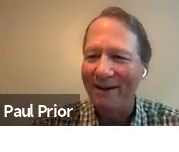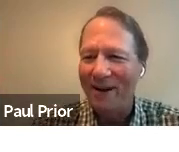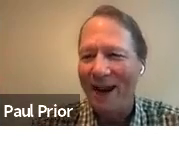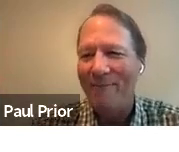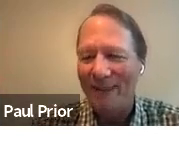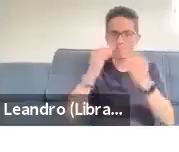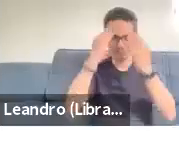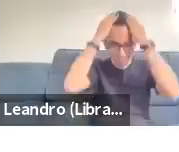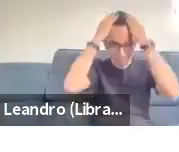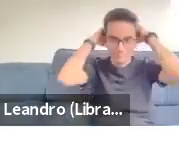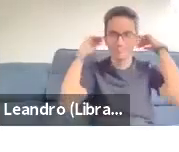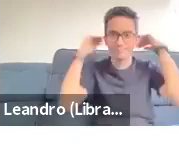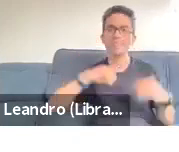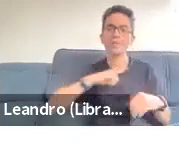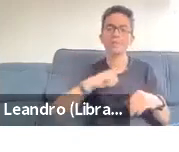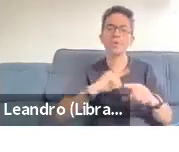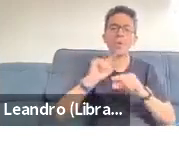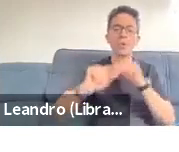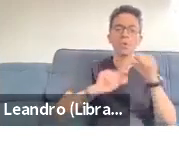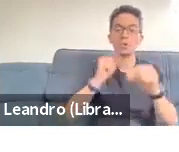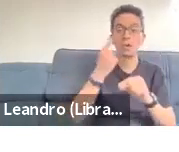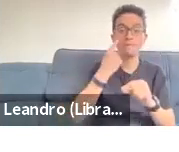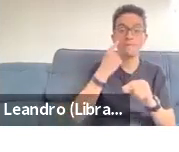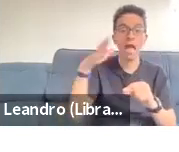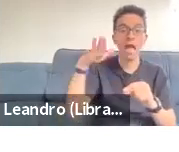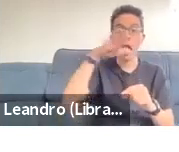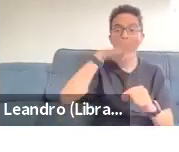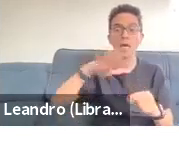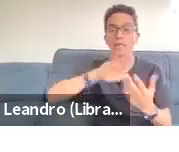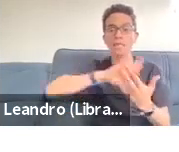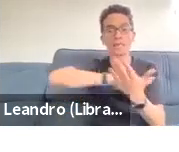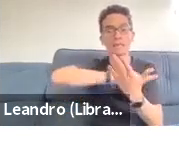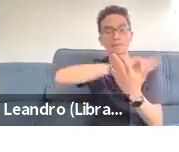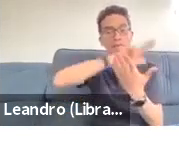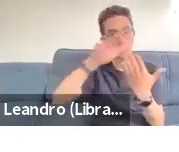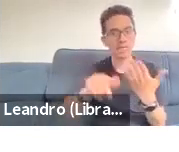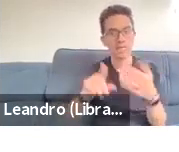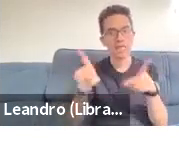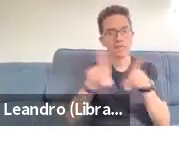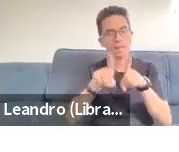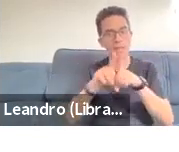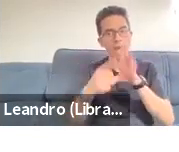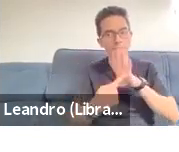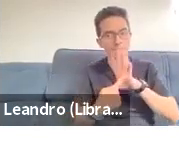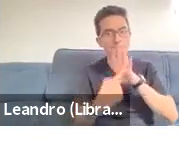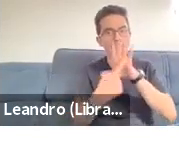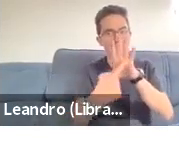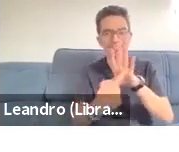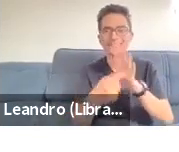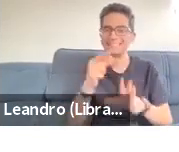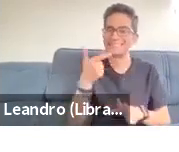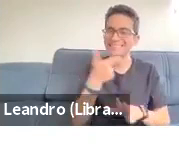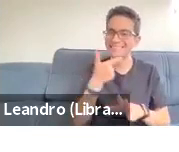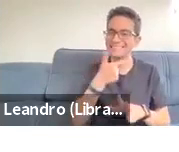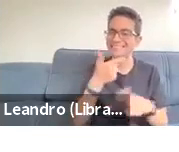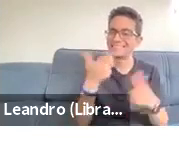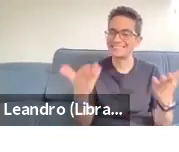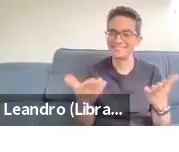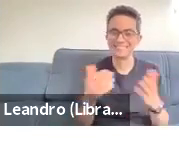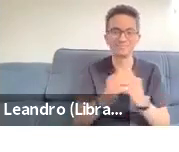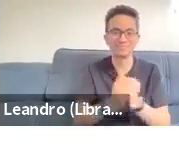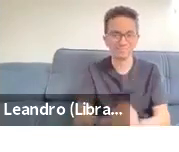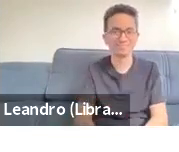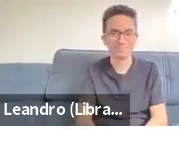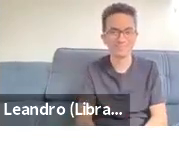that big cabinet of fecal samples for monkeys in Uganda? Hmm. Not sure about this. Seeing and